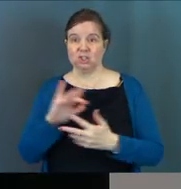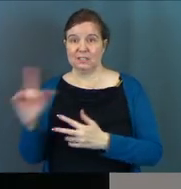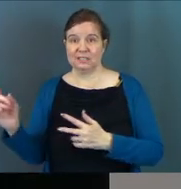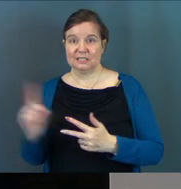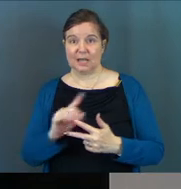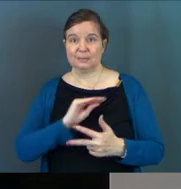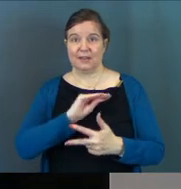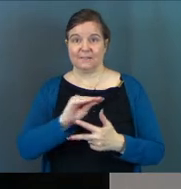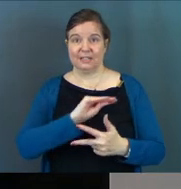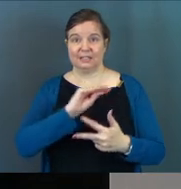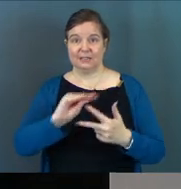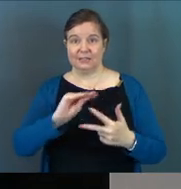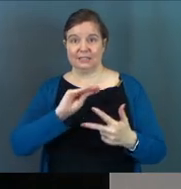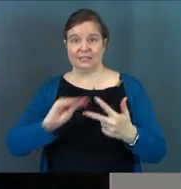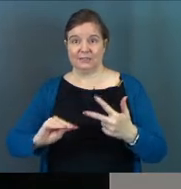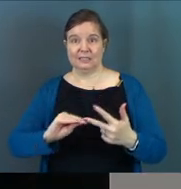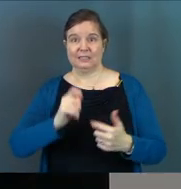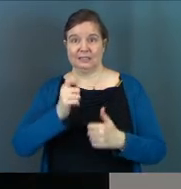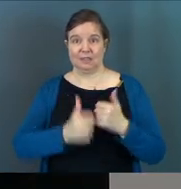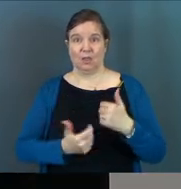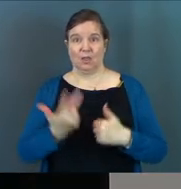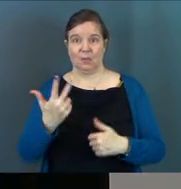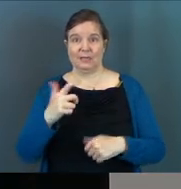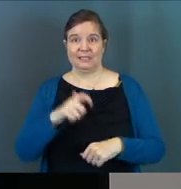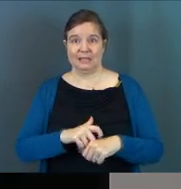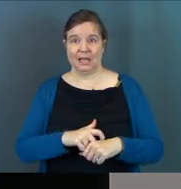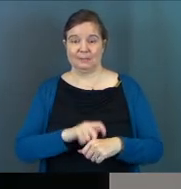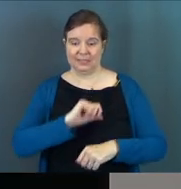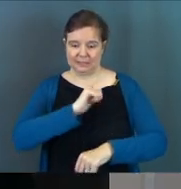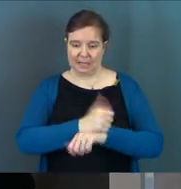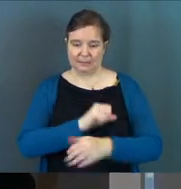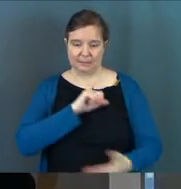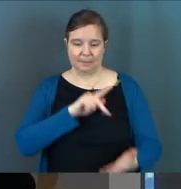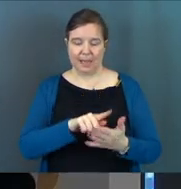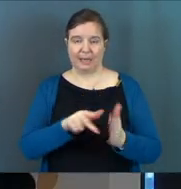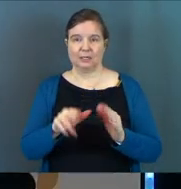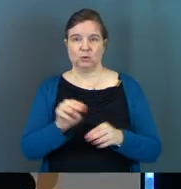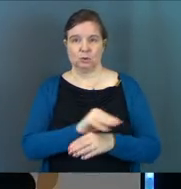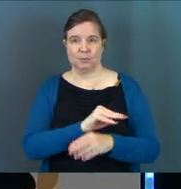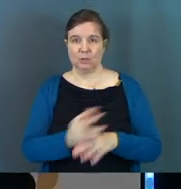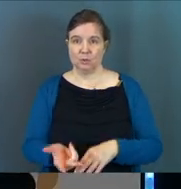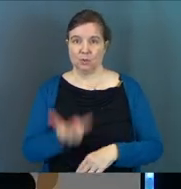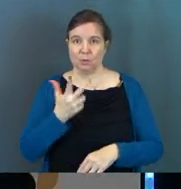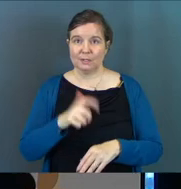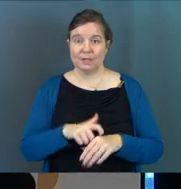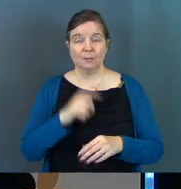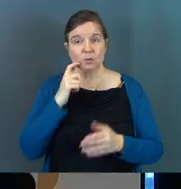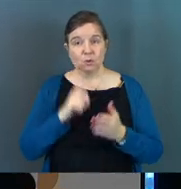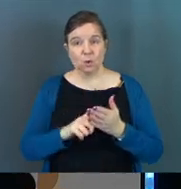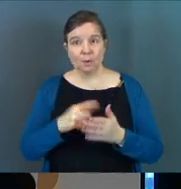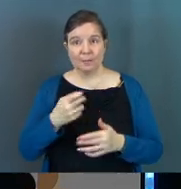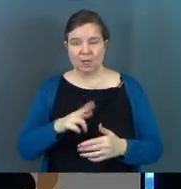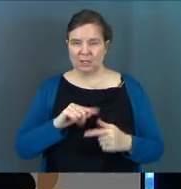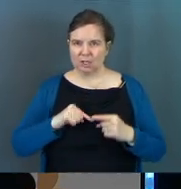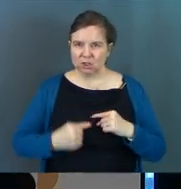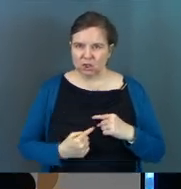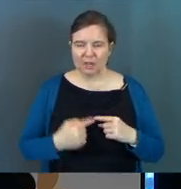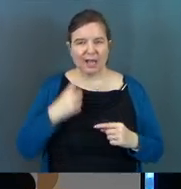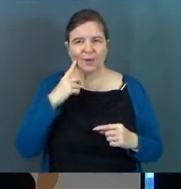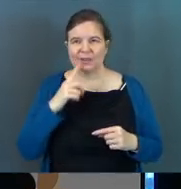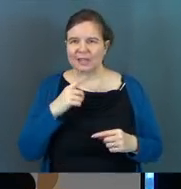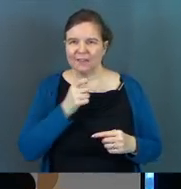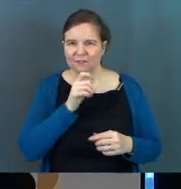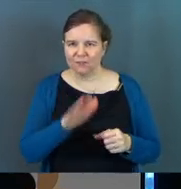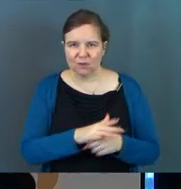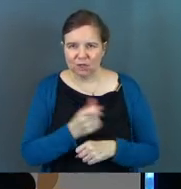and commissions him back into ministry three times. And you notice Peter gets a little hurt. I don't